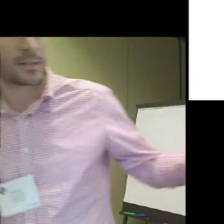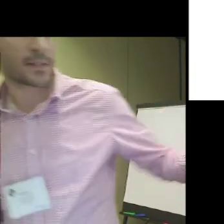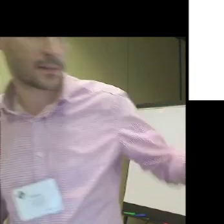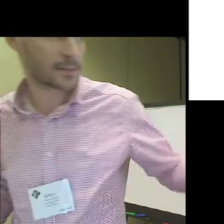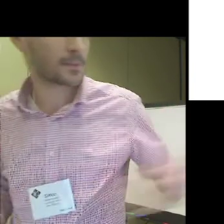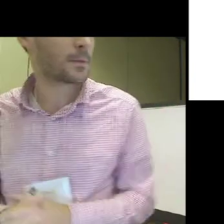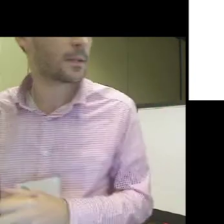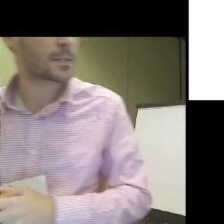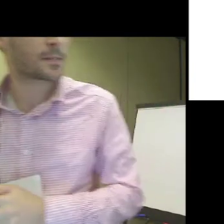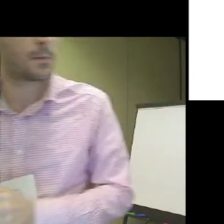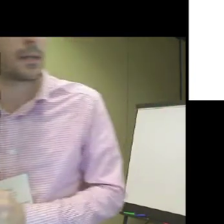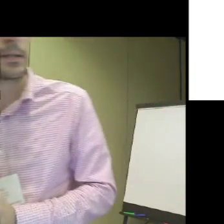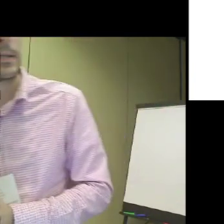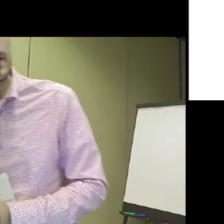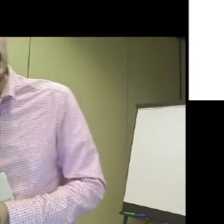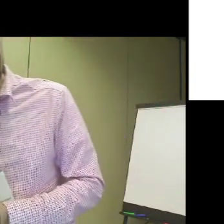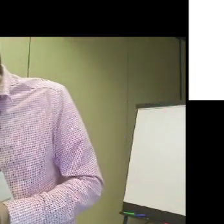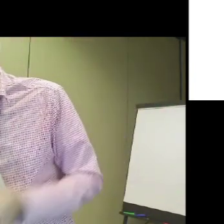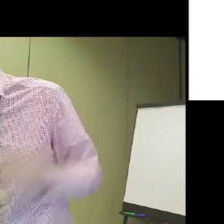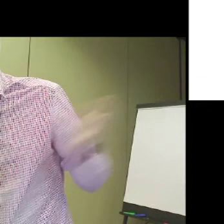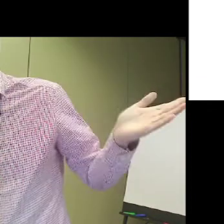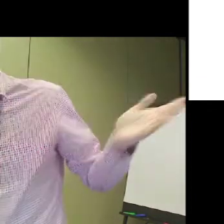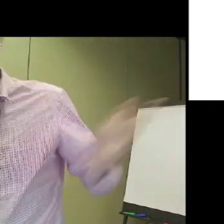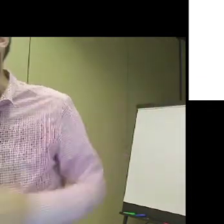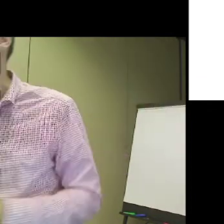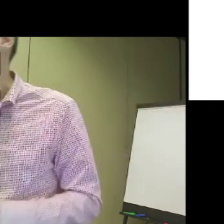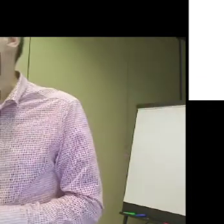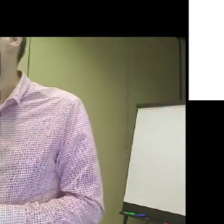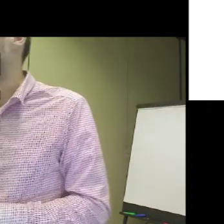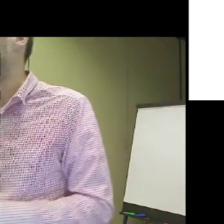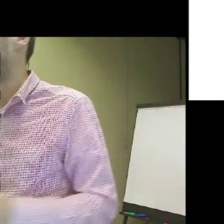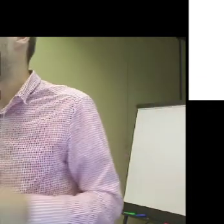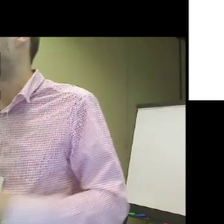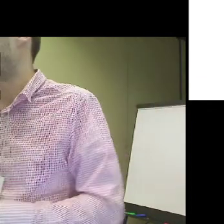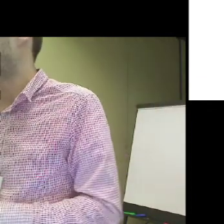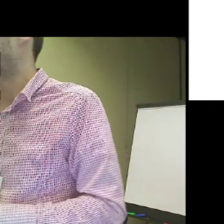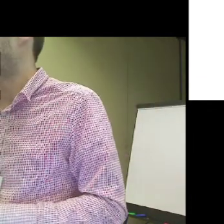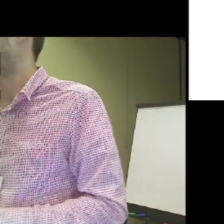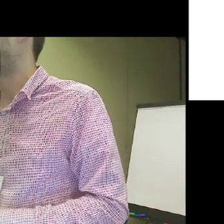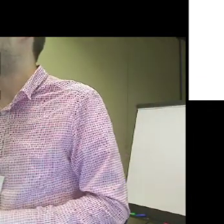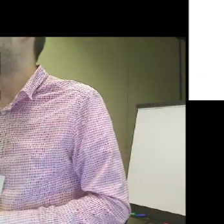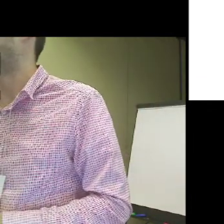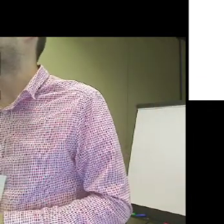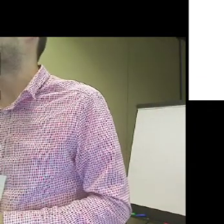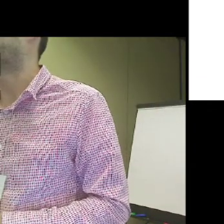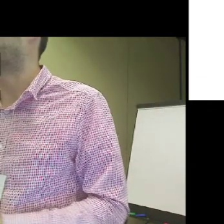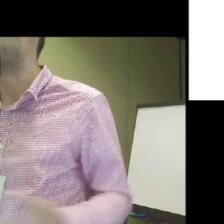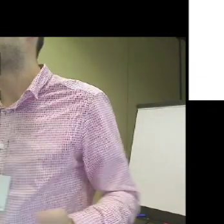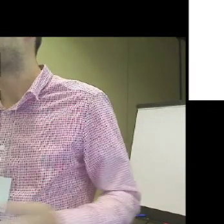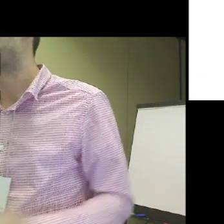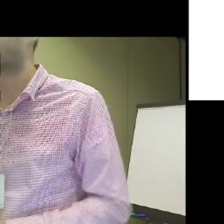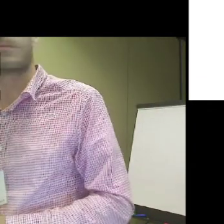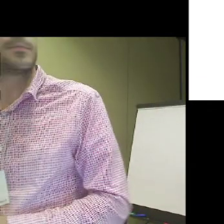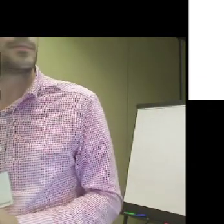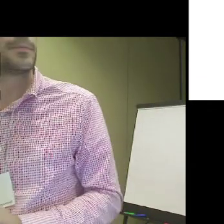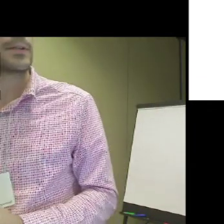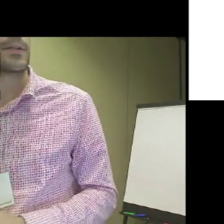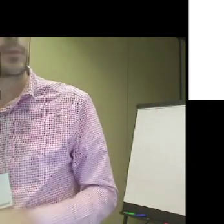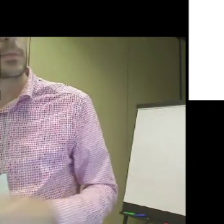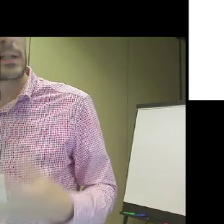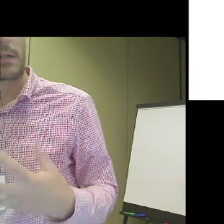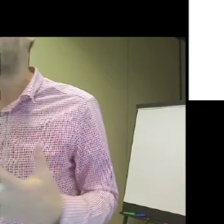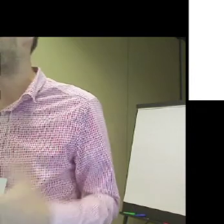tools adapted, that's what I was explaining. Sign language was really introduced in school in 2005, which could